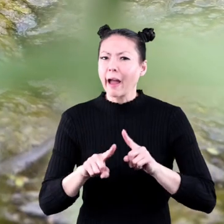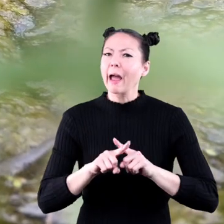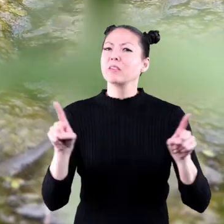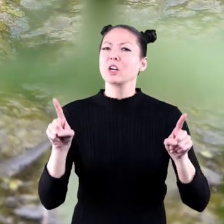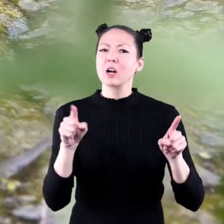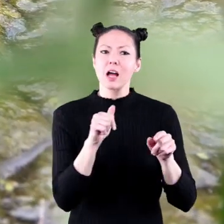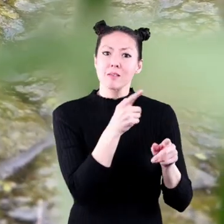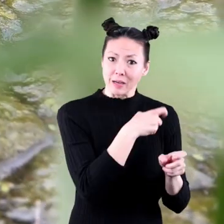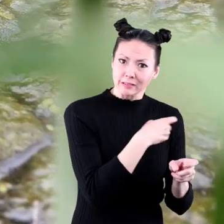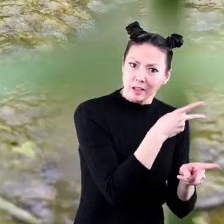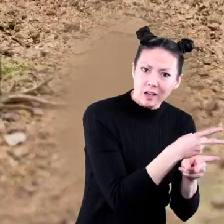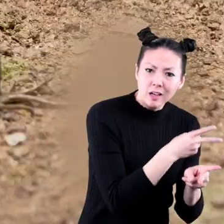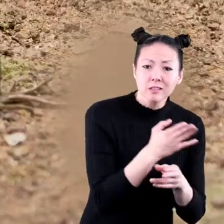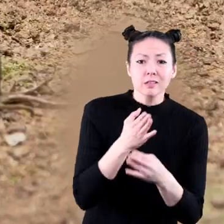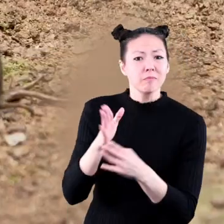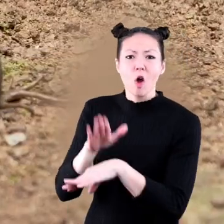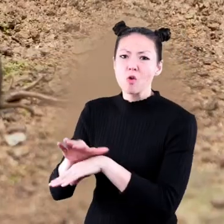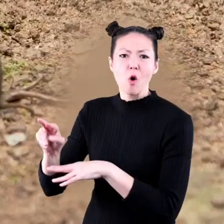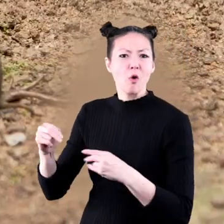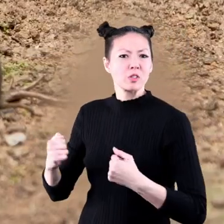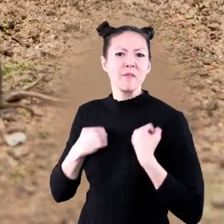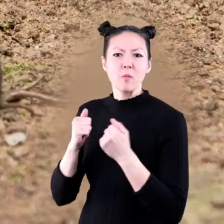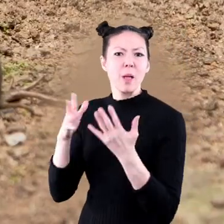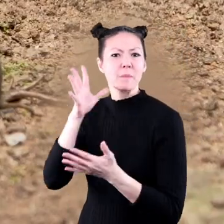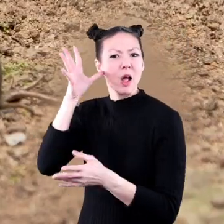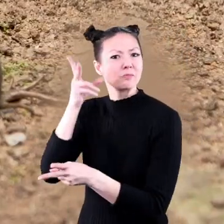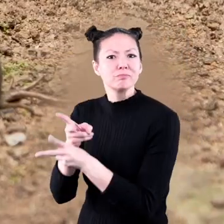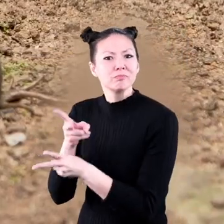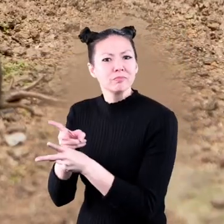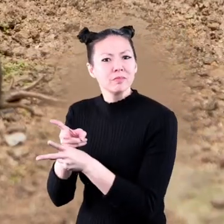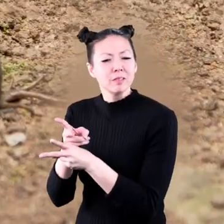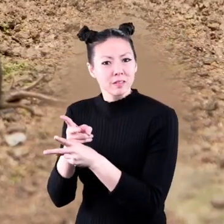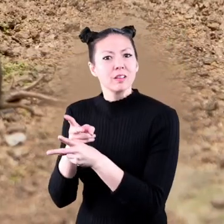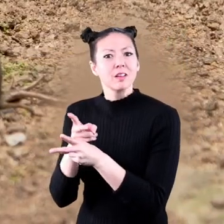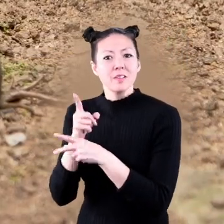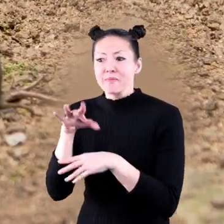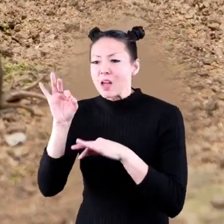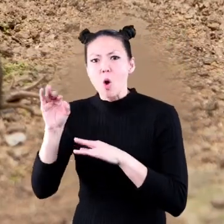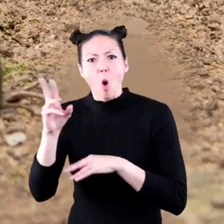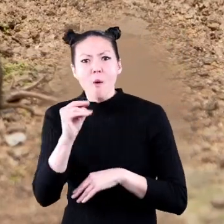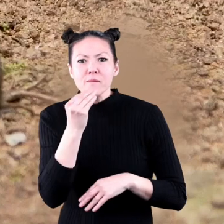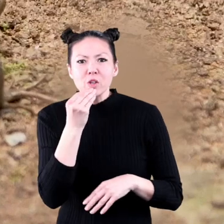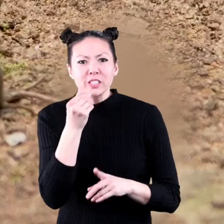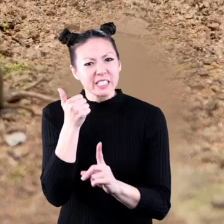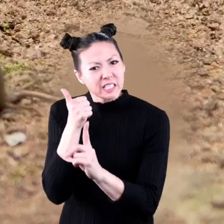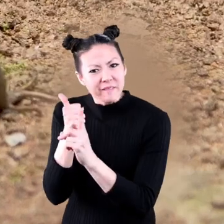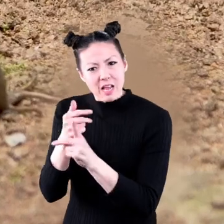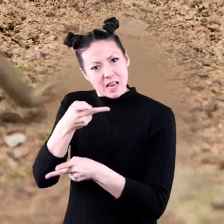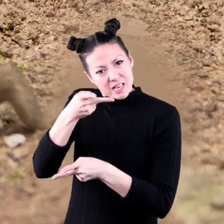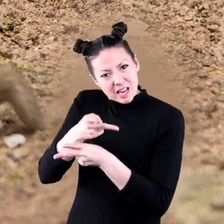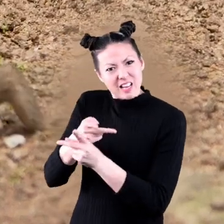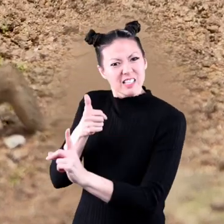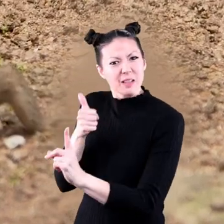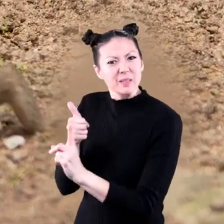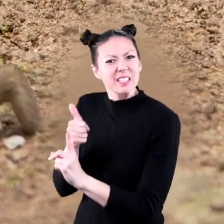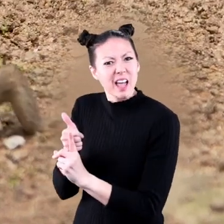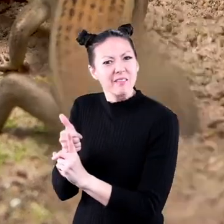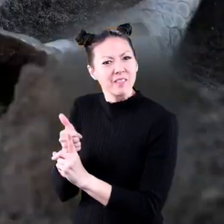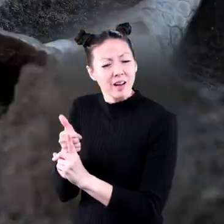parent to look after them. The baby reptile is responsible to find its own food and take care of itself.